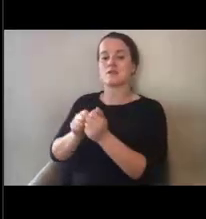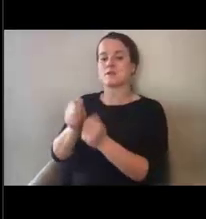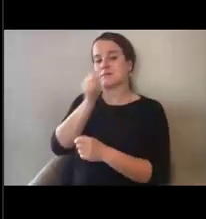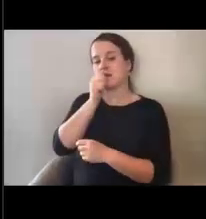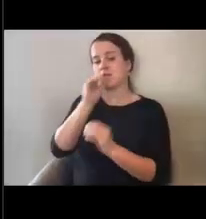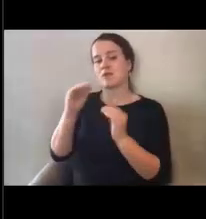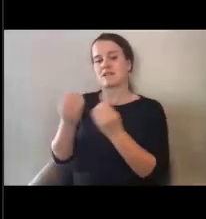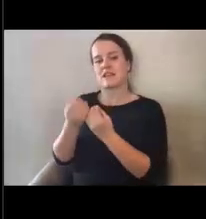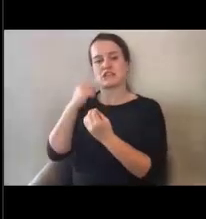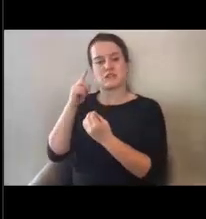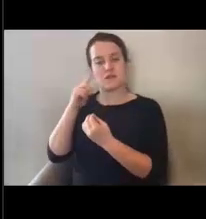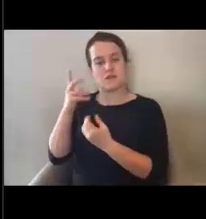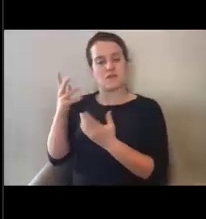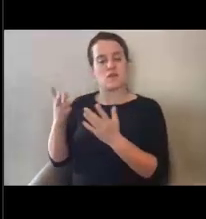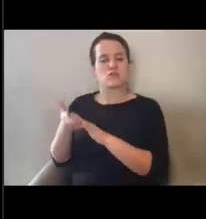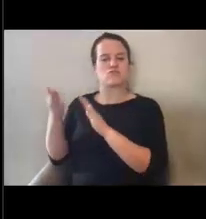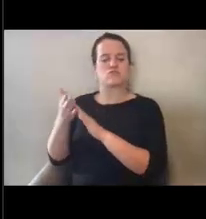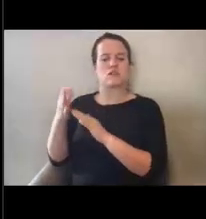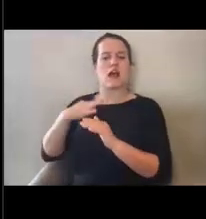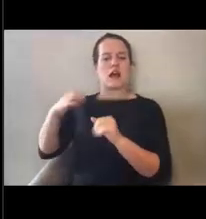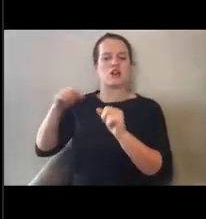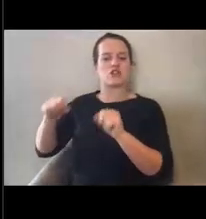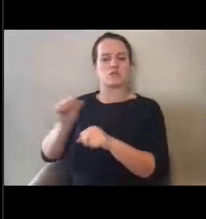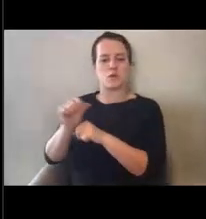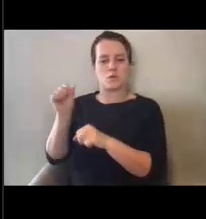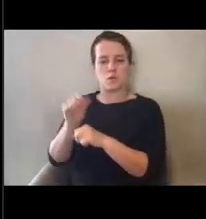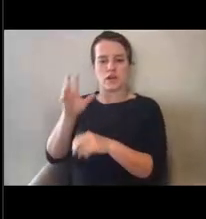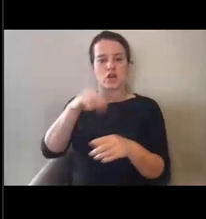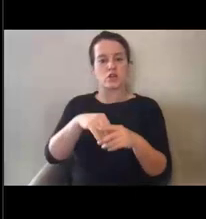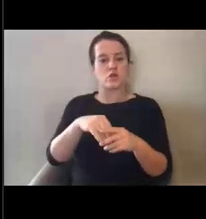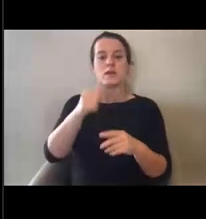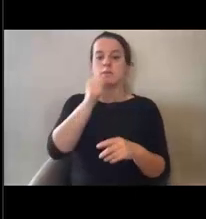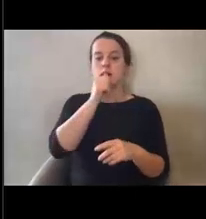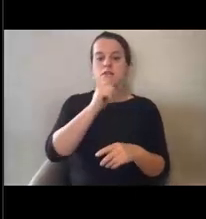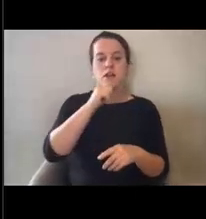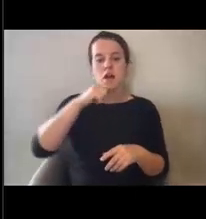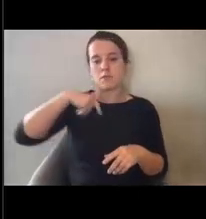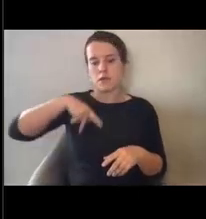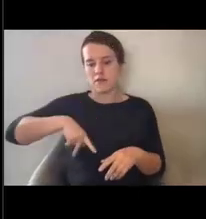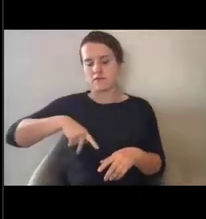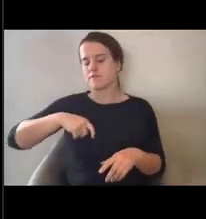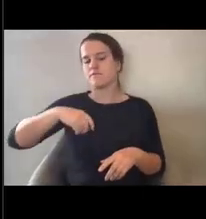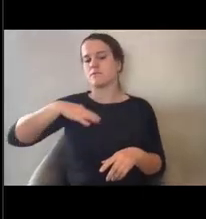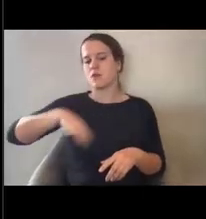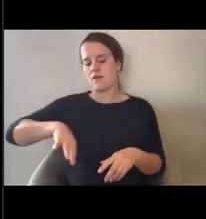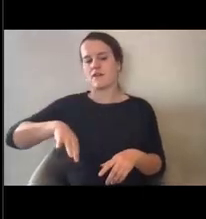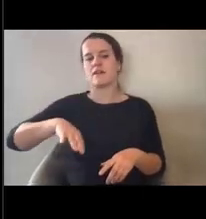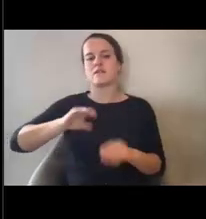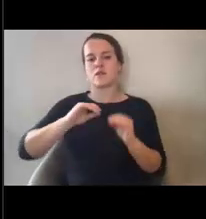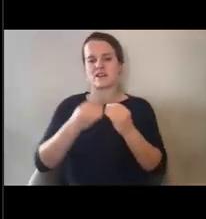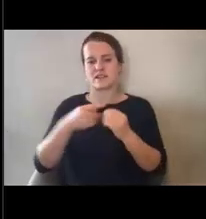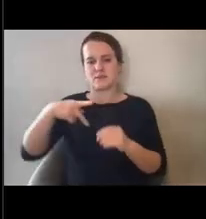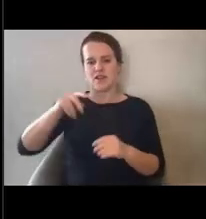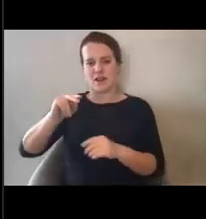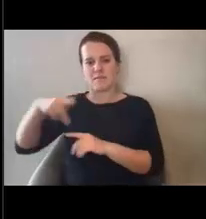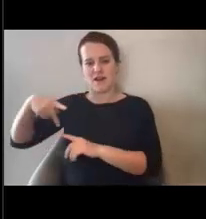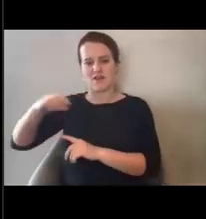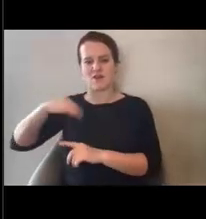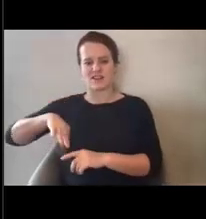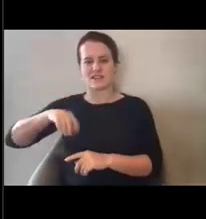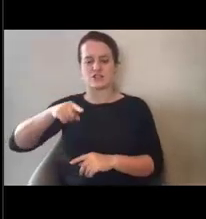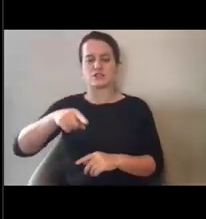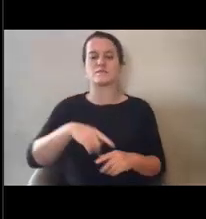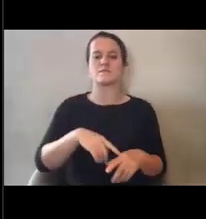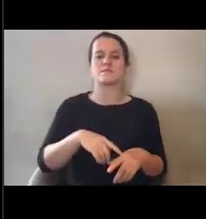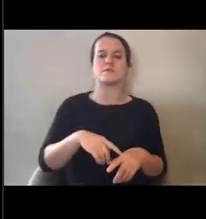to conduct eligible work. And that includes private nonprofit organizations. So for COVID-19 declarations as well,